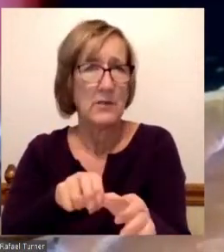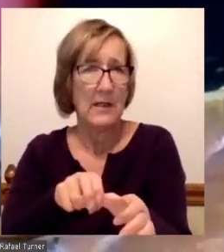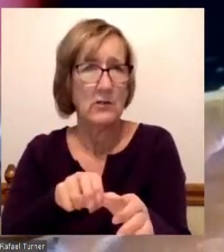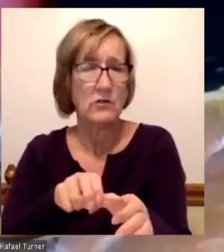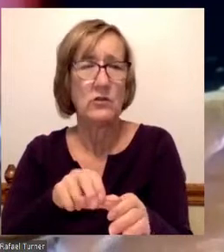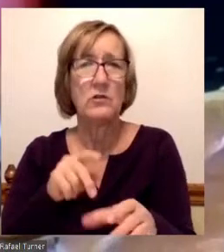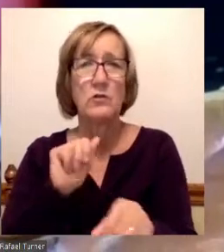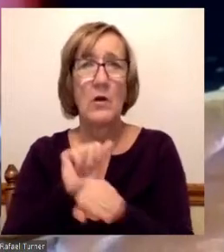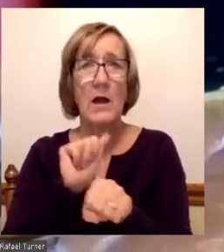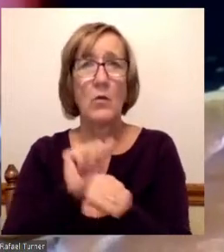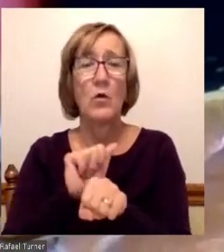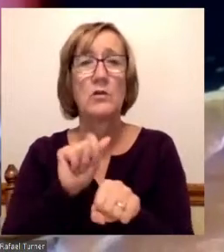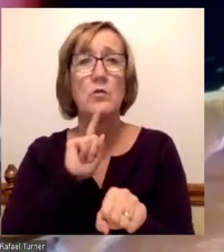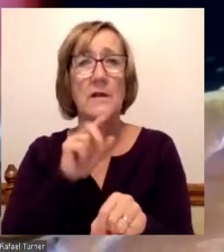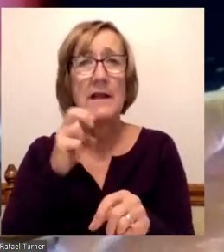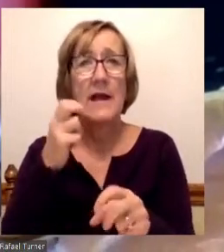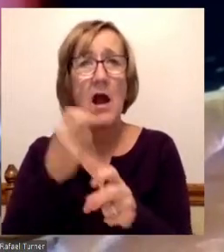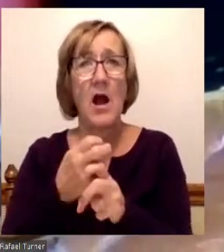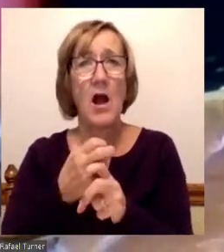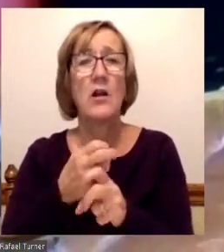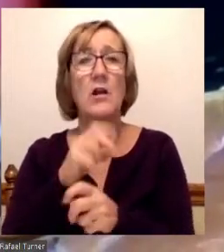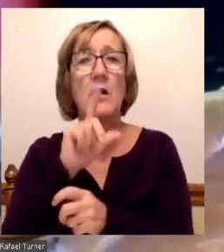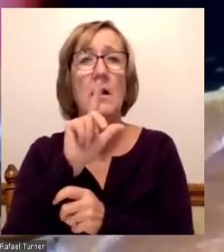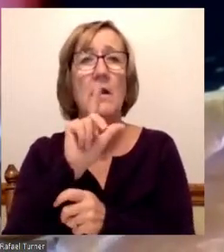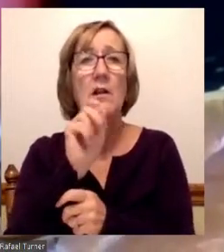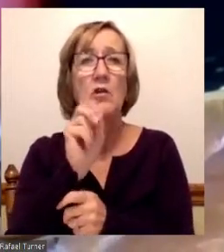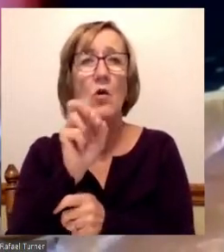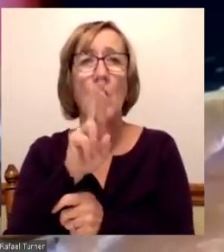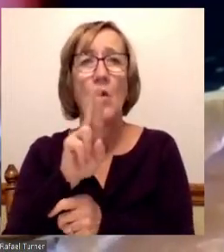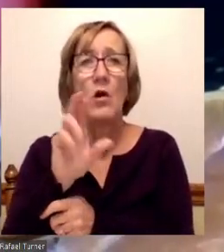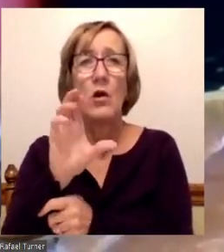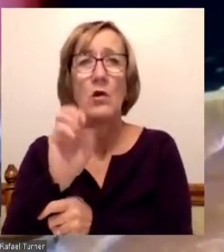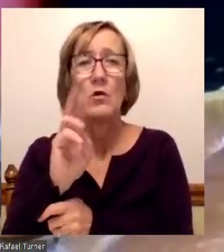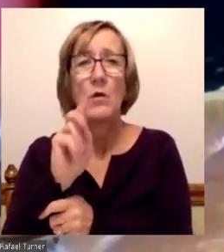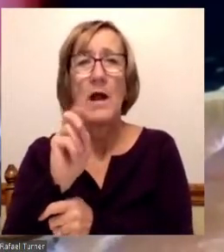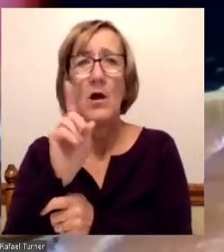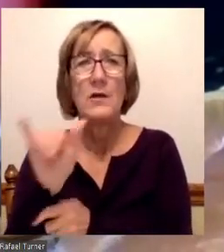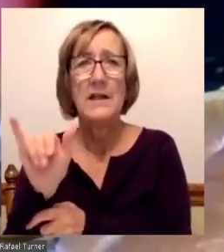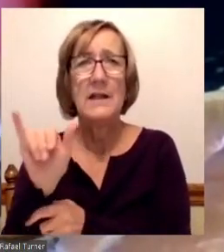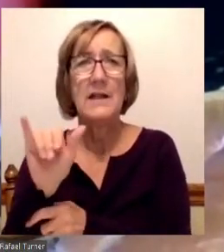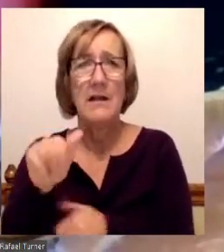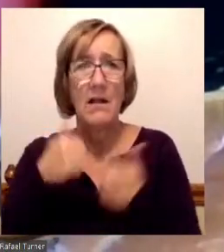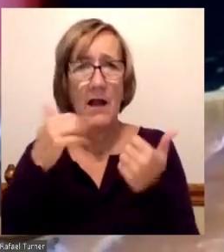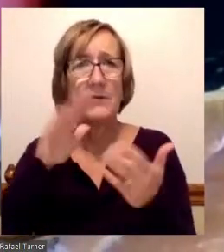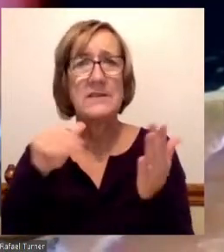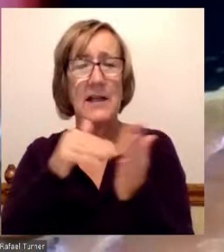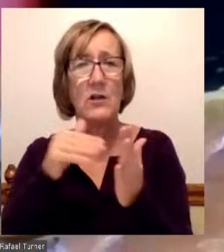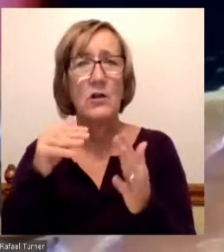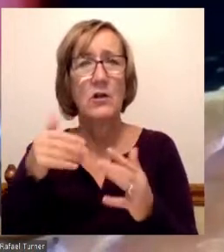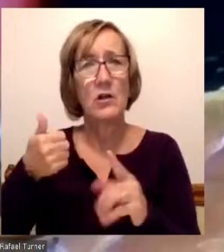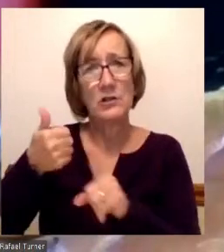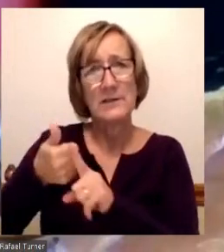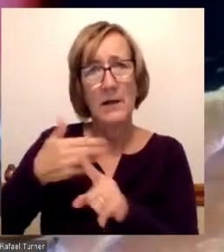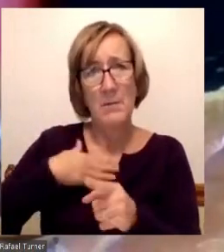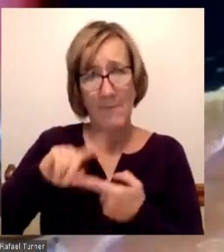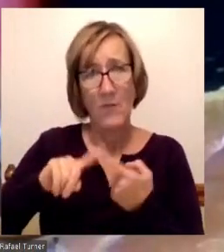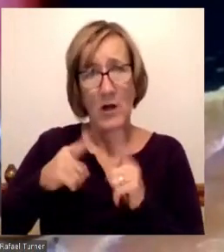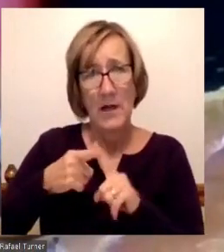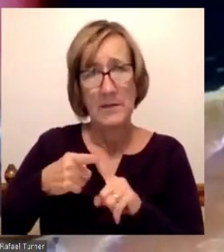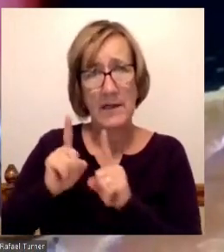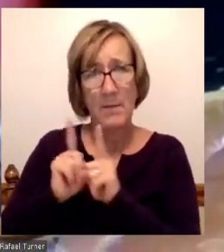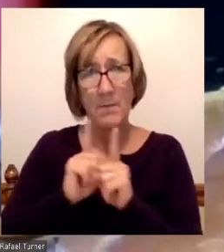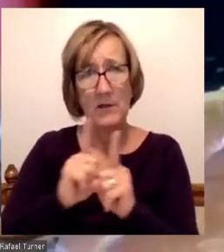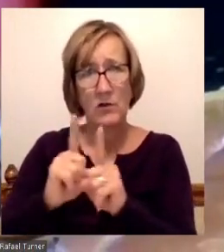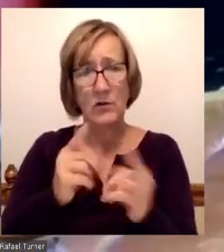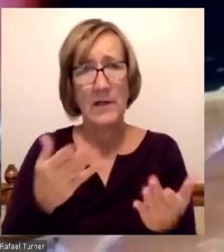bring to campus was the Lenore Crowdy Family Life Center. Lenore Crowdy was my lifetime friend and a mentor of mine. And so to have a center